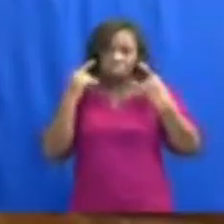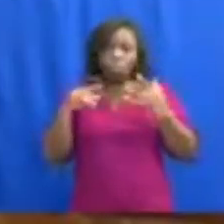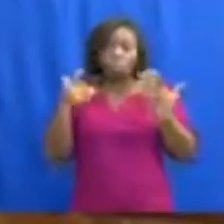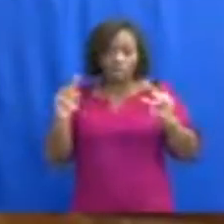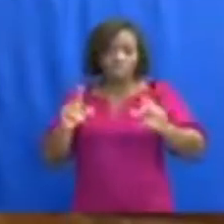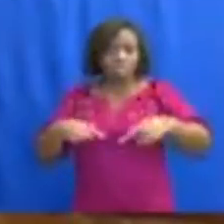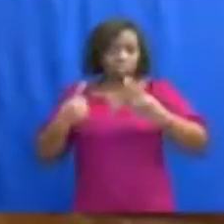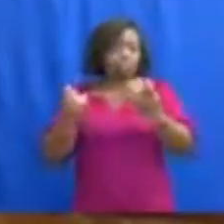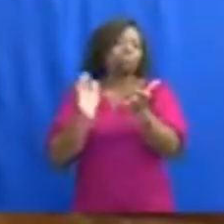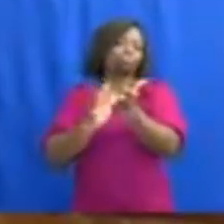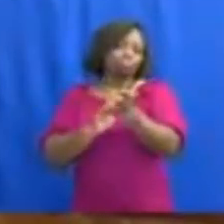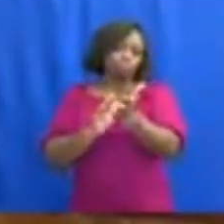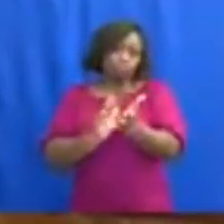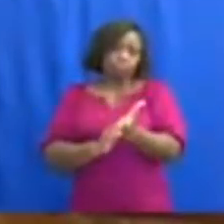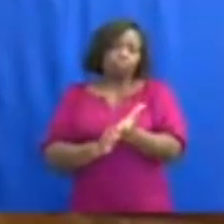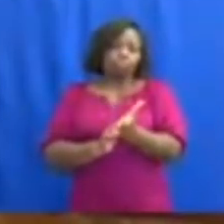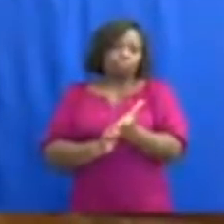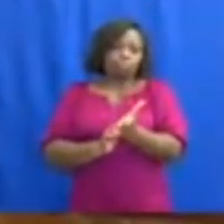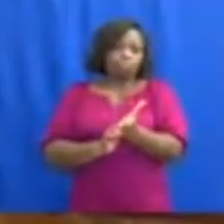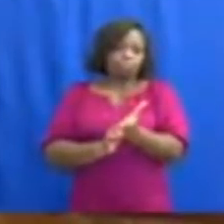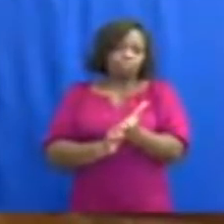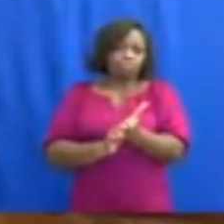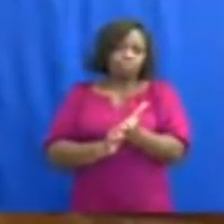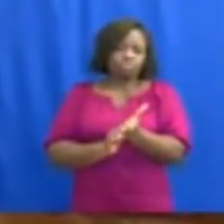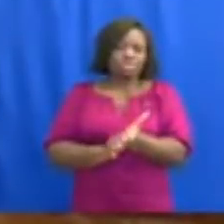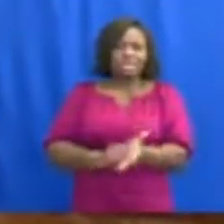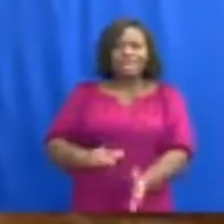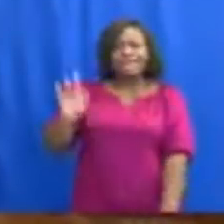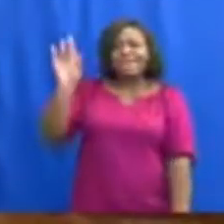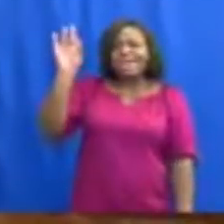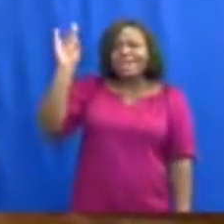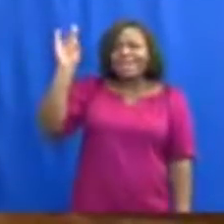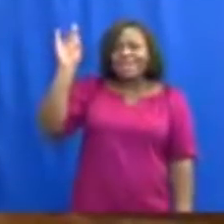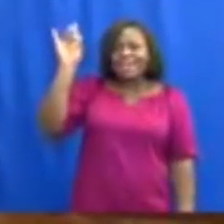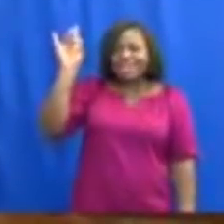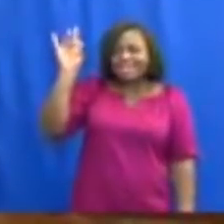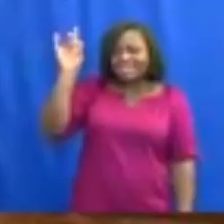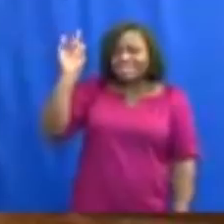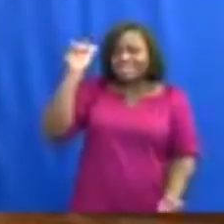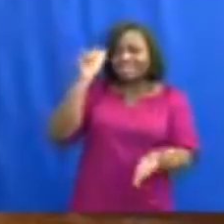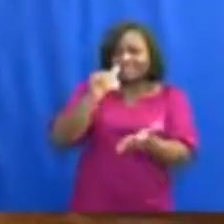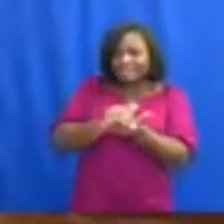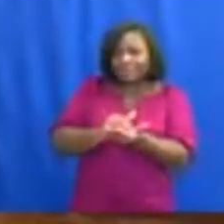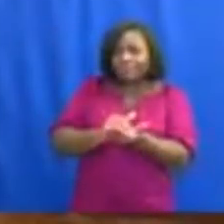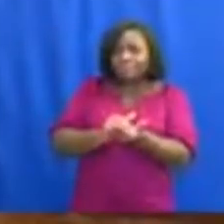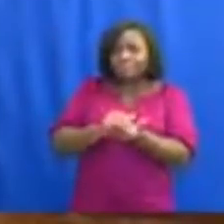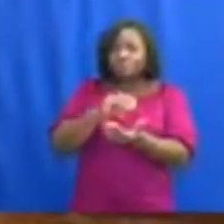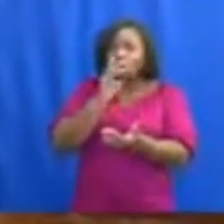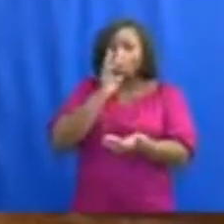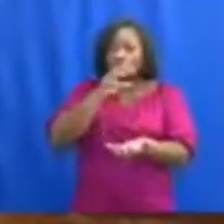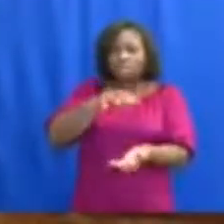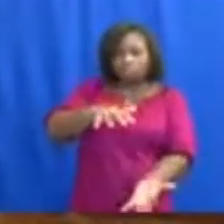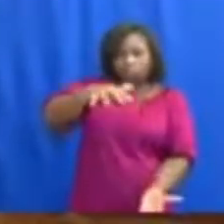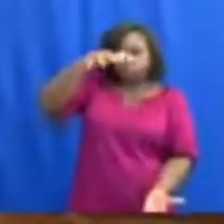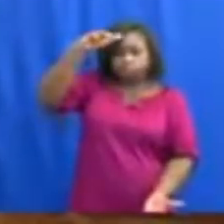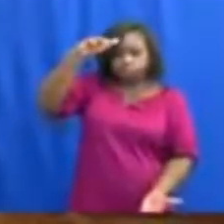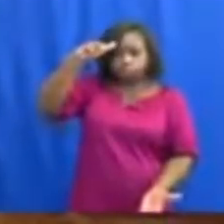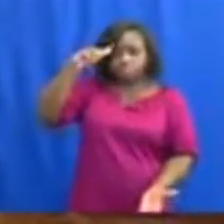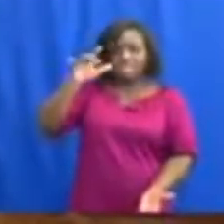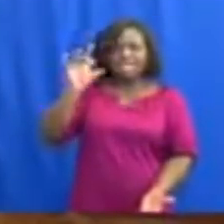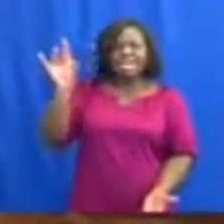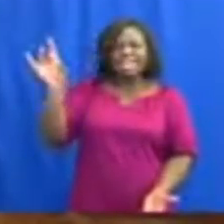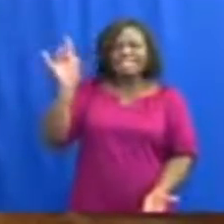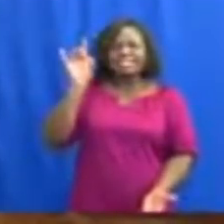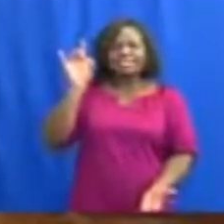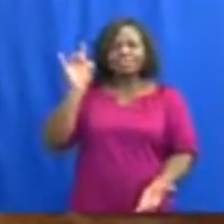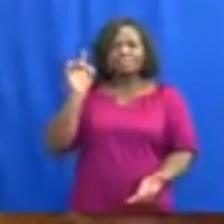school. A total of 18,000 Veronica buckets, 800,000